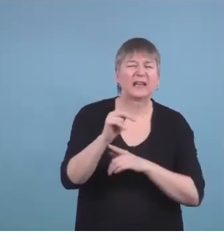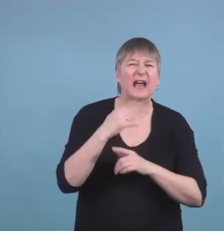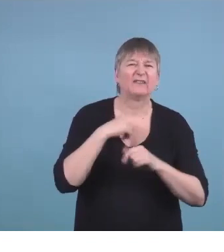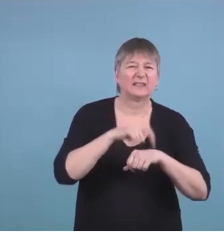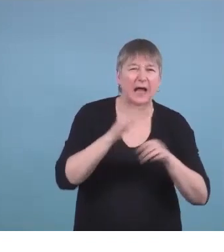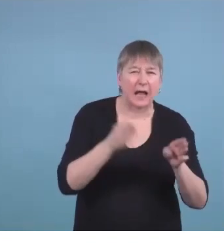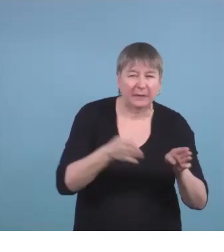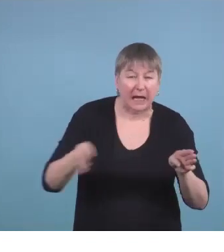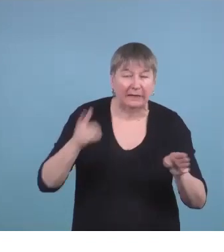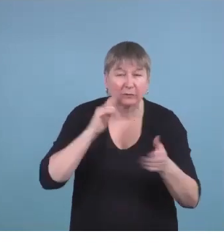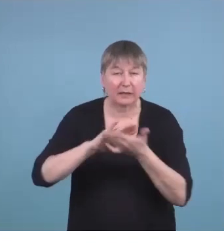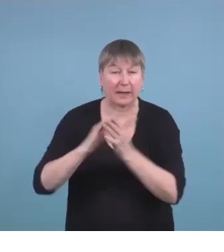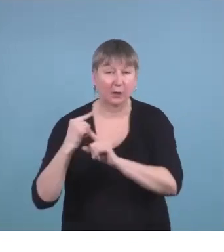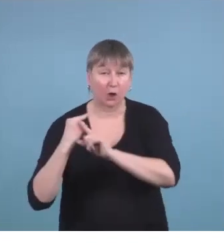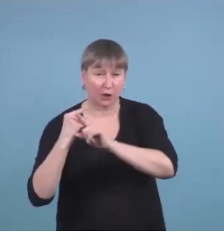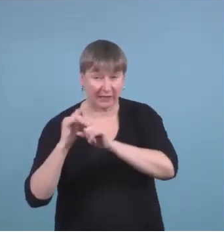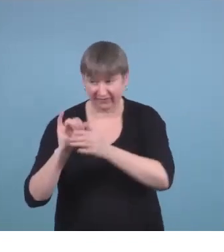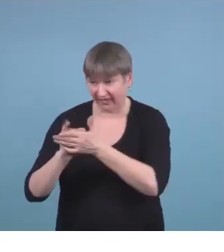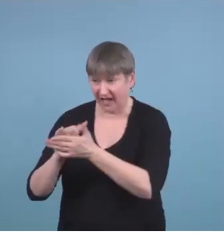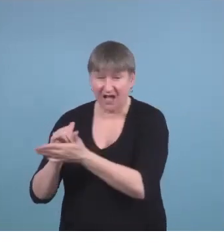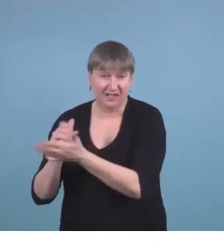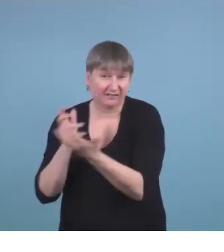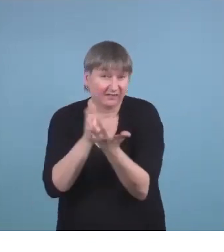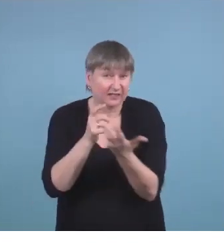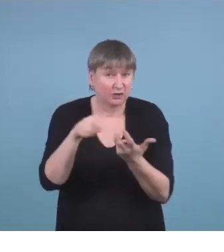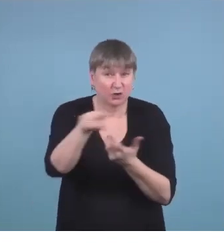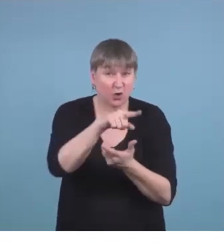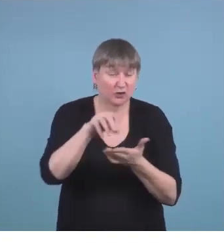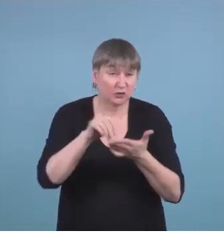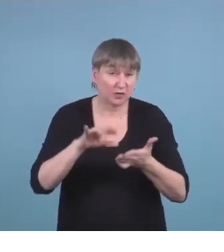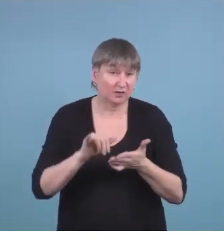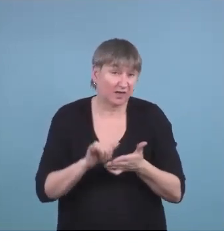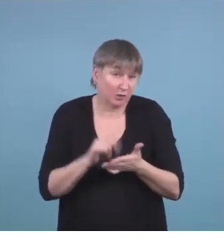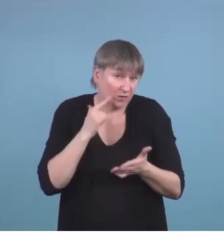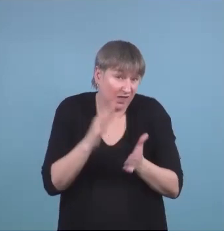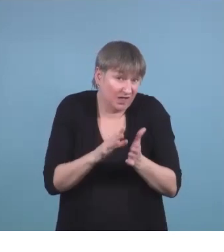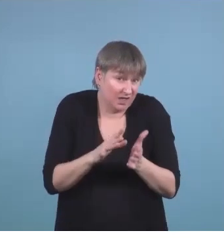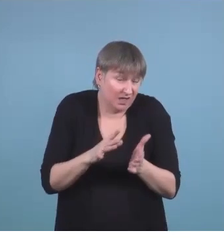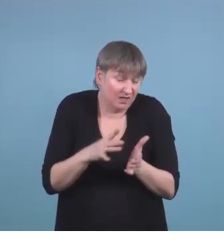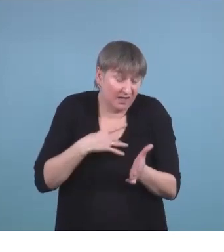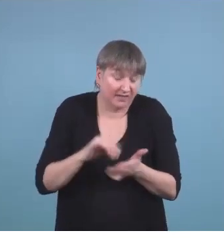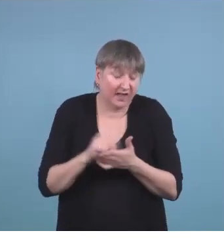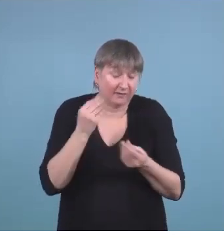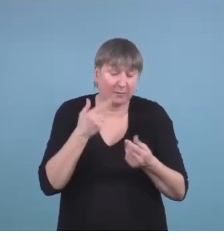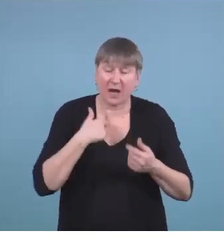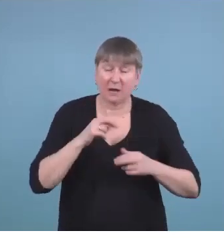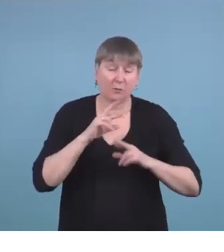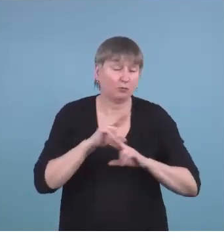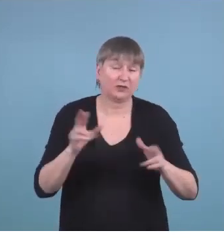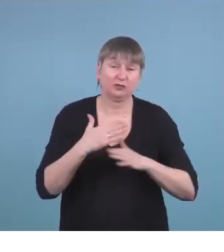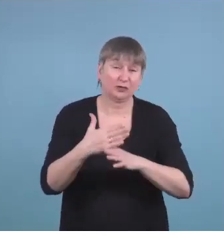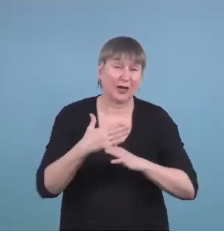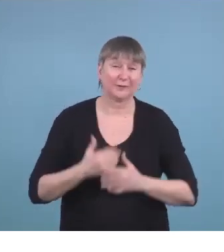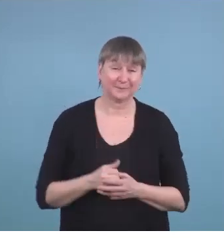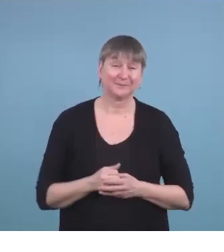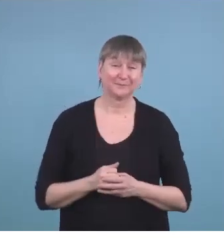If that does fit to any students that you teach that you would like a copy of that, I am more than happy to pass that on.